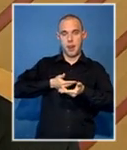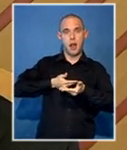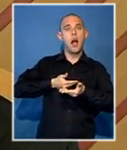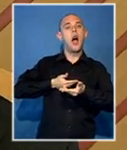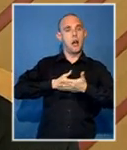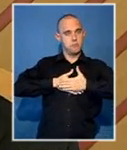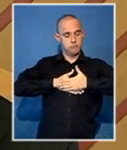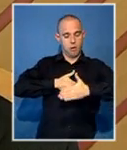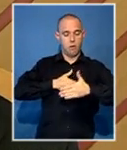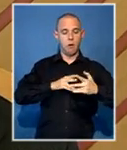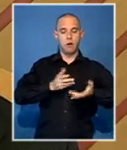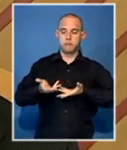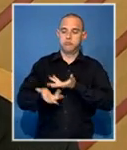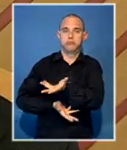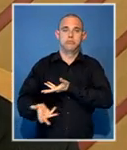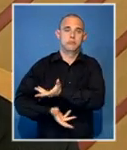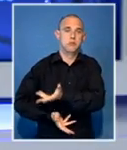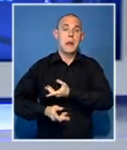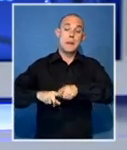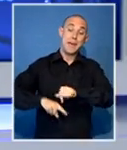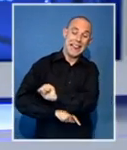further depending on how they respond.